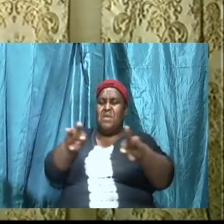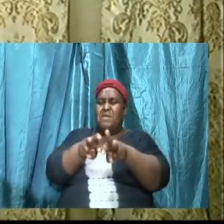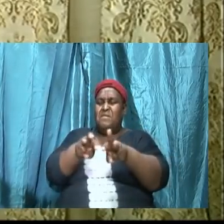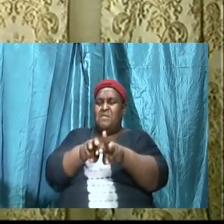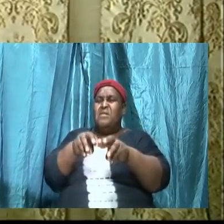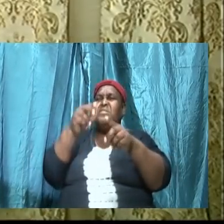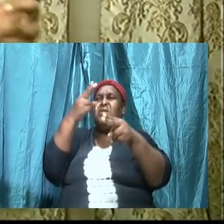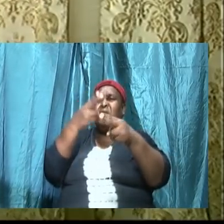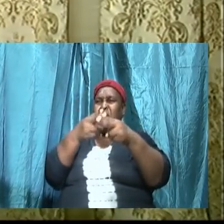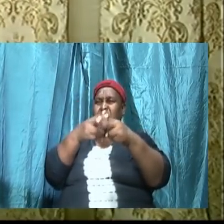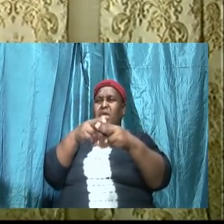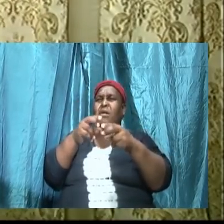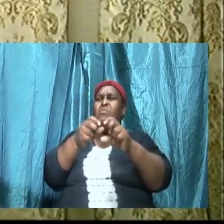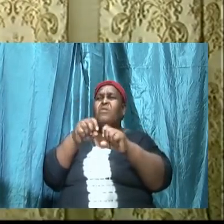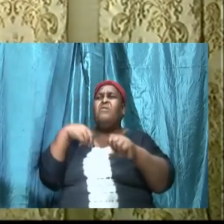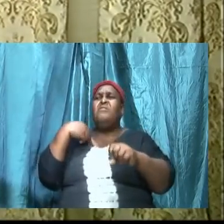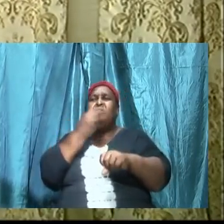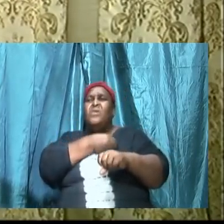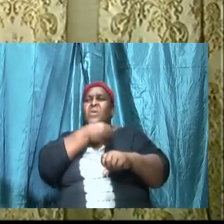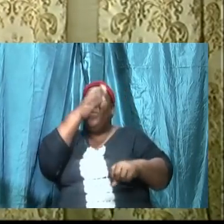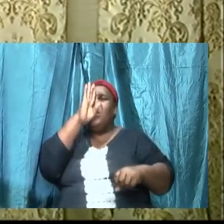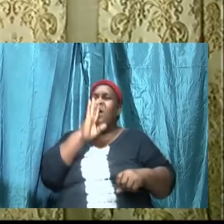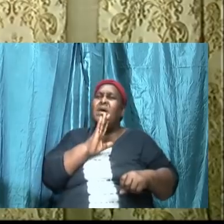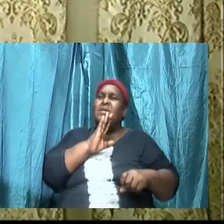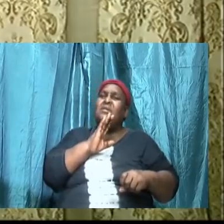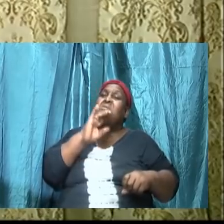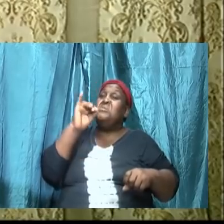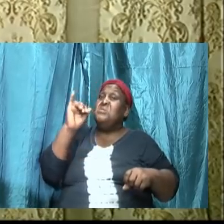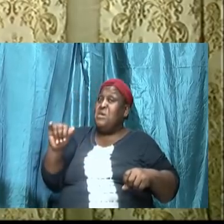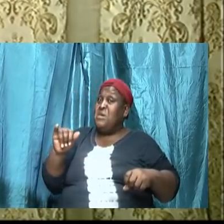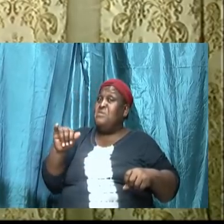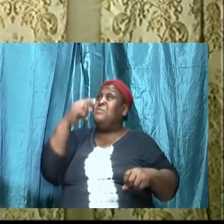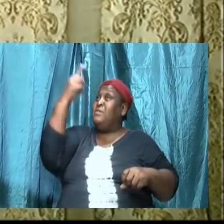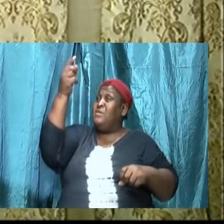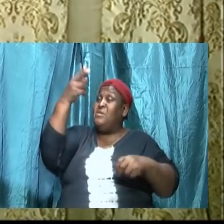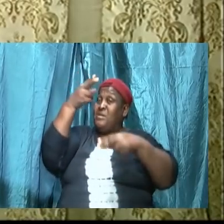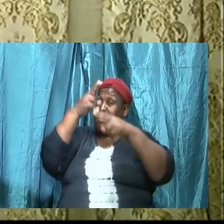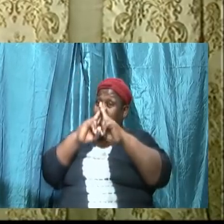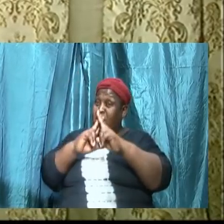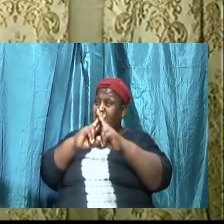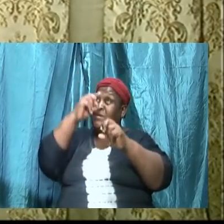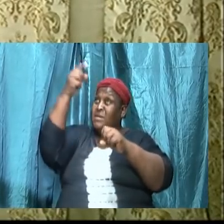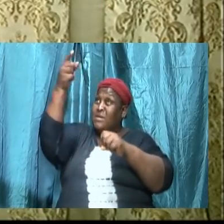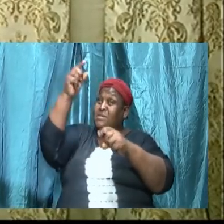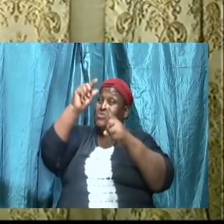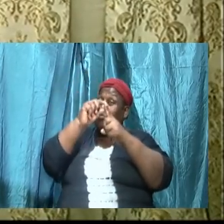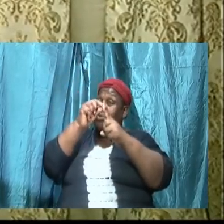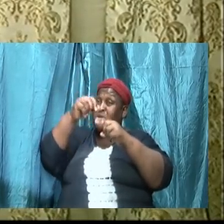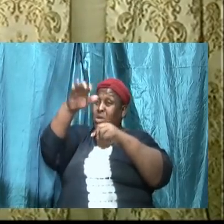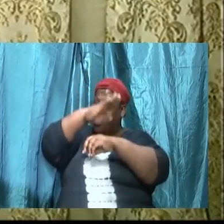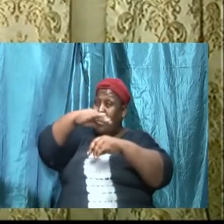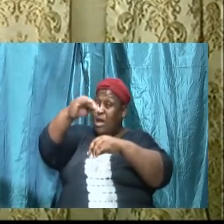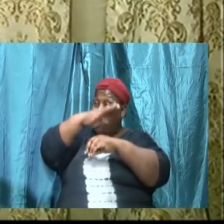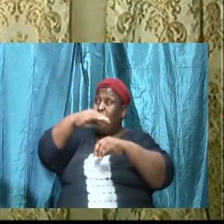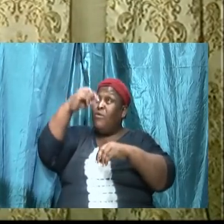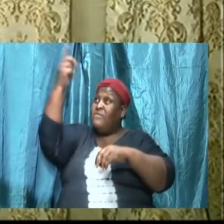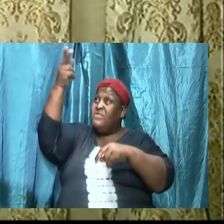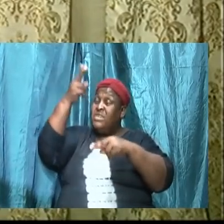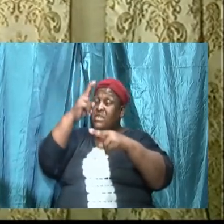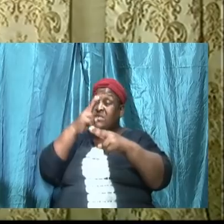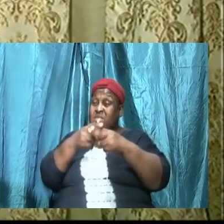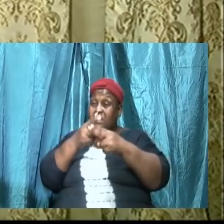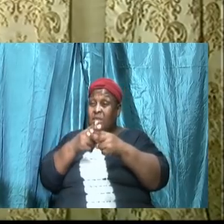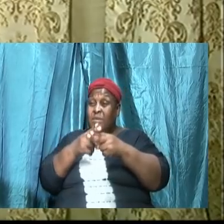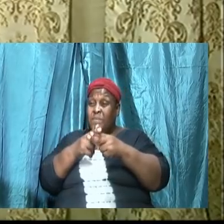name of our God is. Yet he honors his word. I say it again. Take the